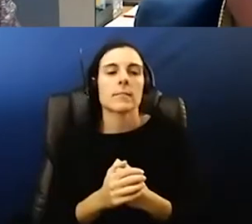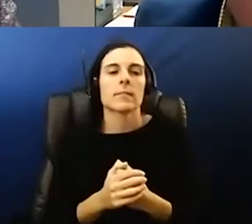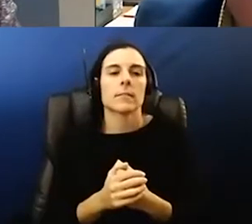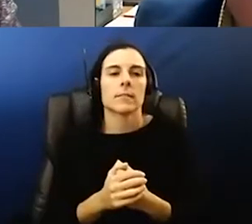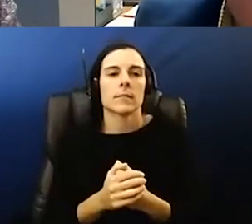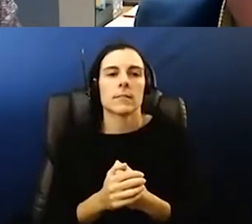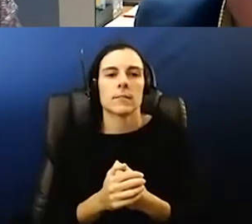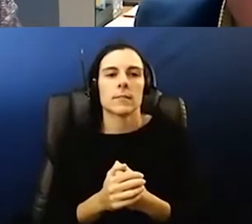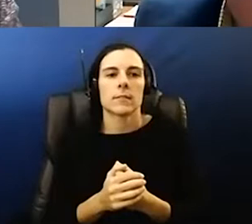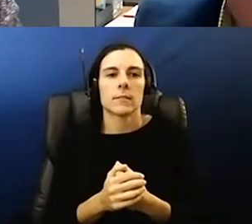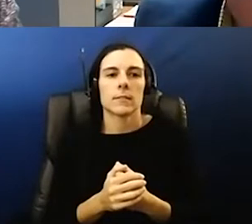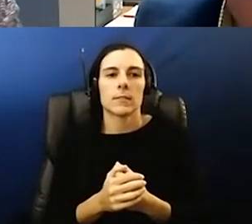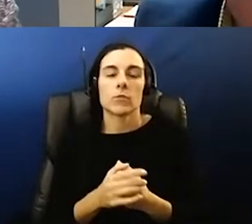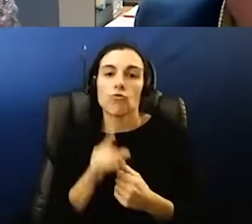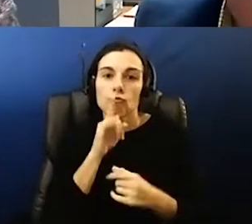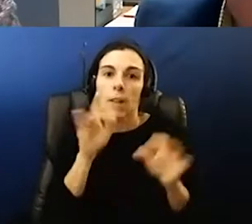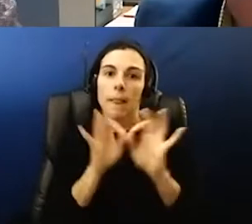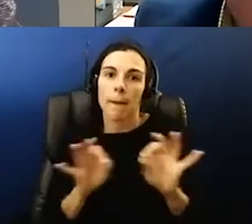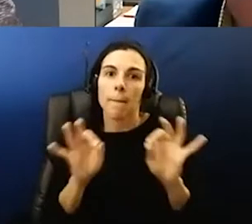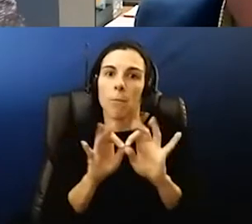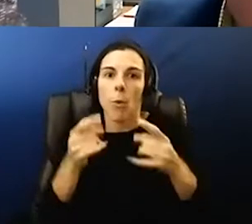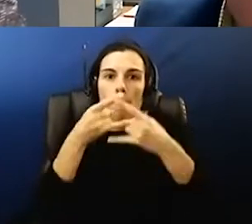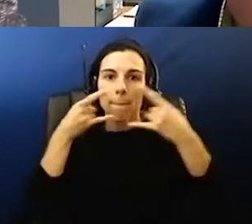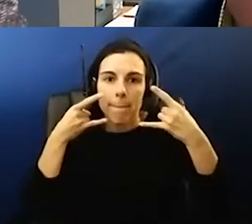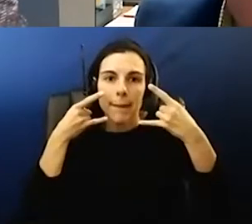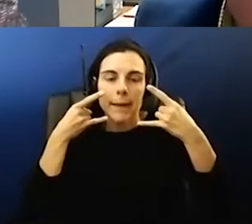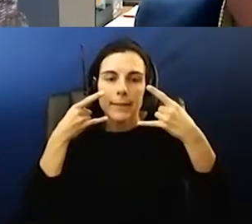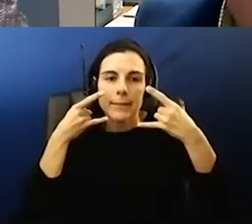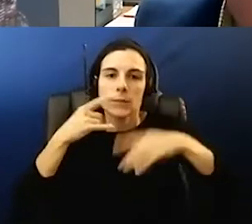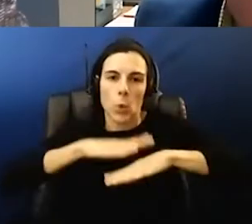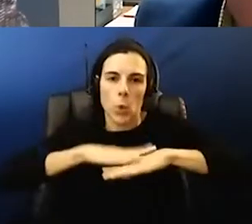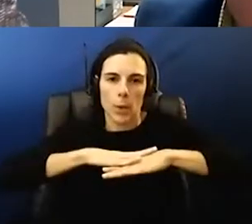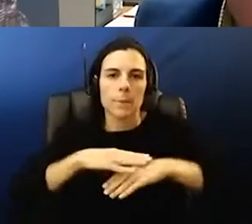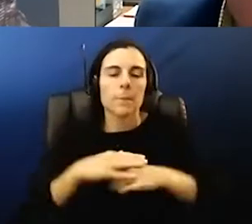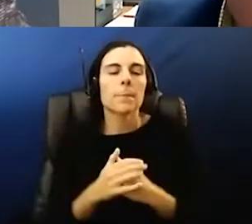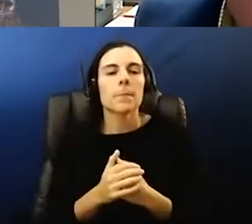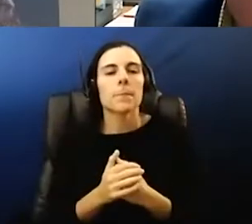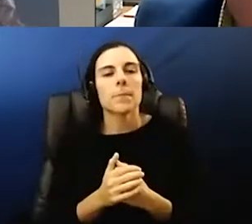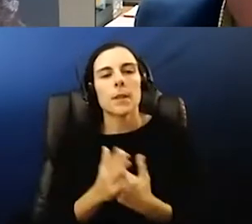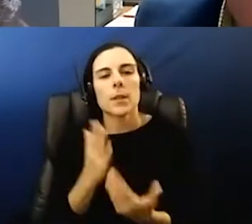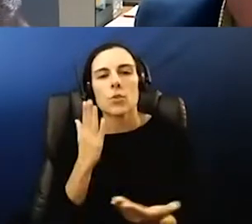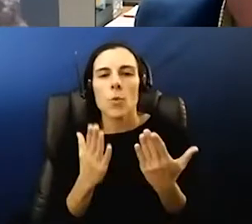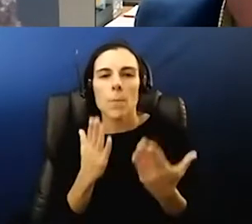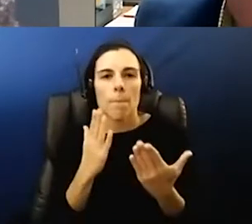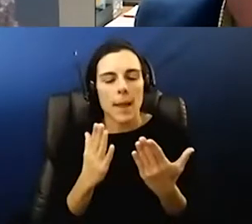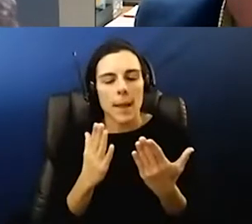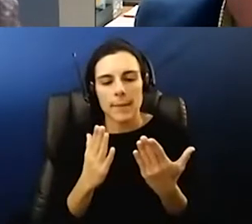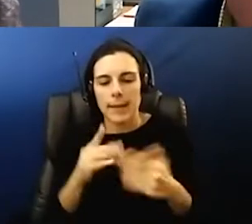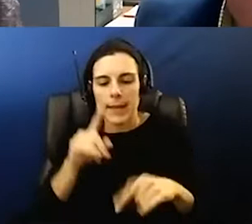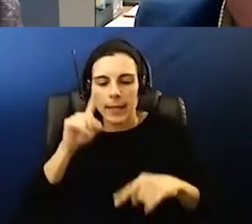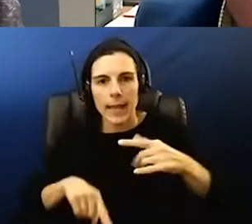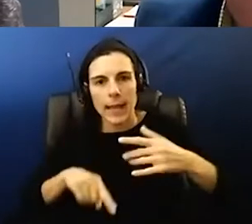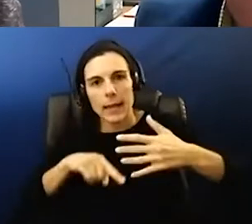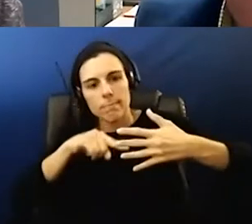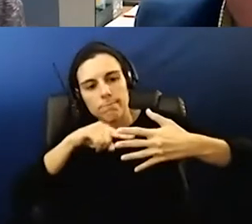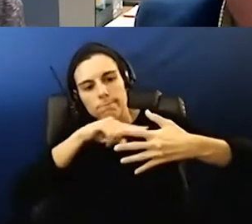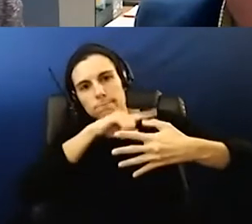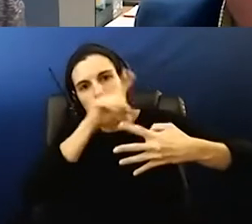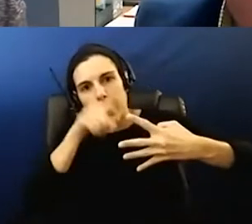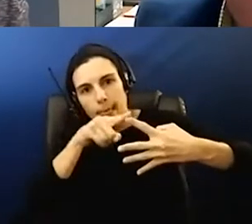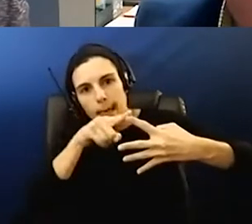a really big one is keeping our masks on so while you may not be able to do this particular layer because